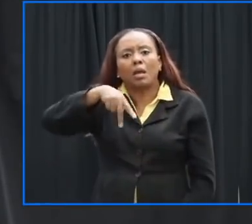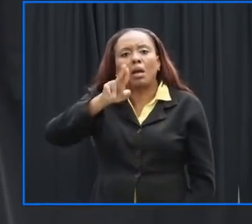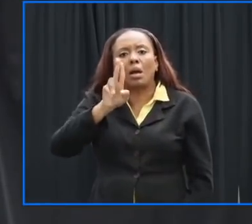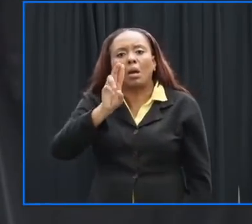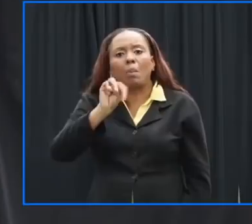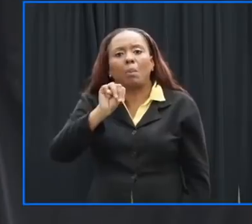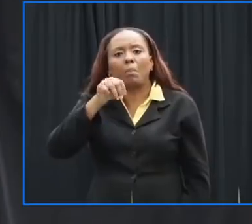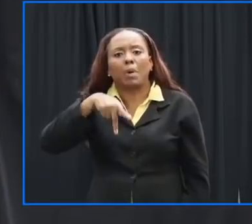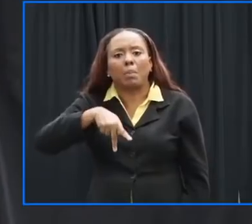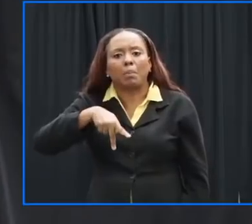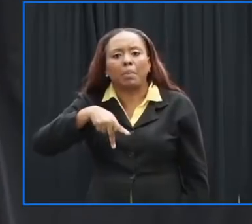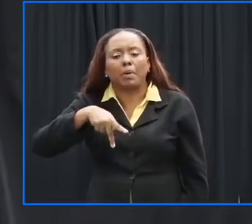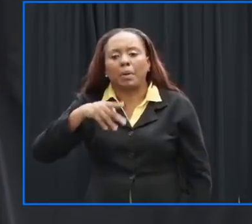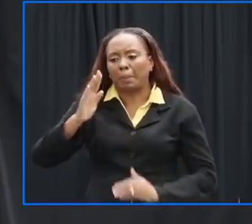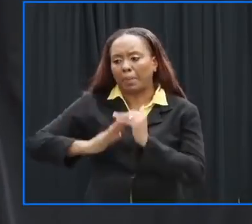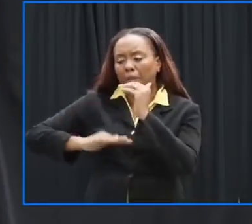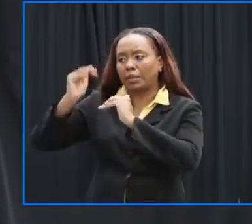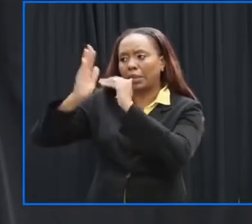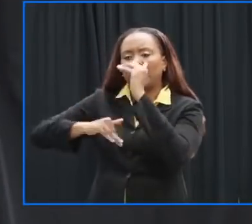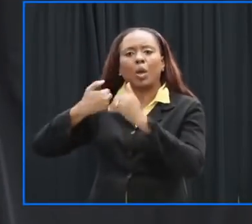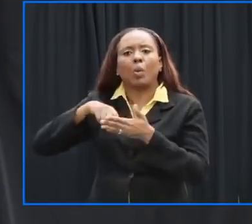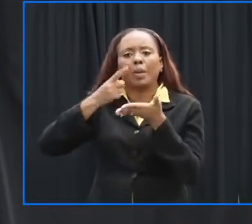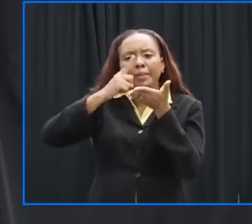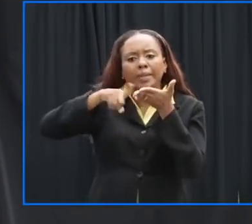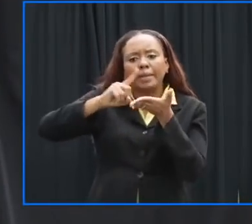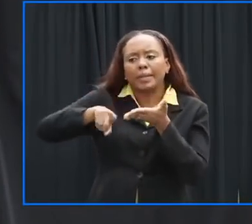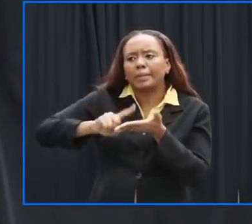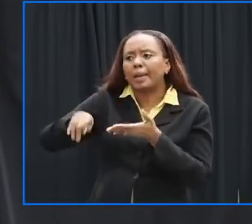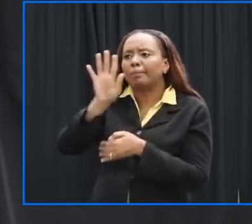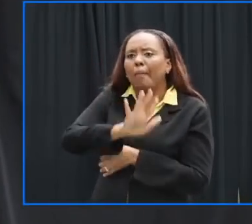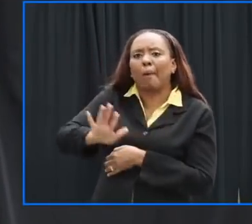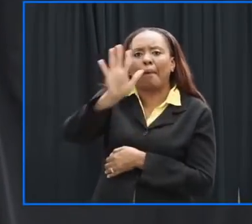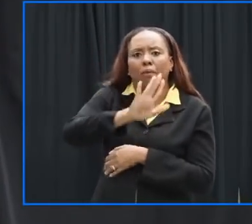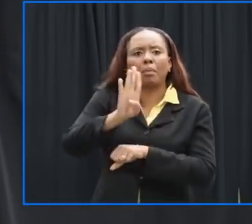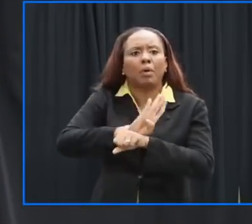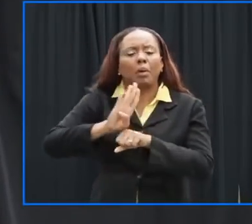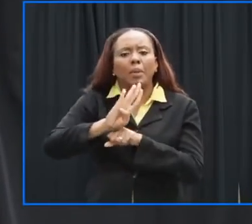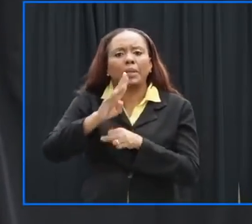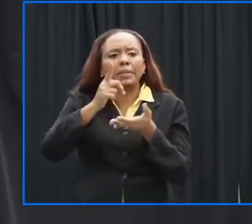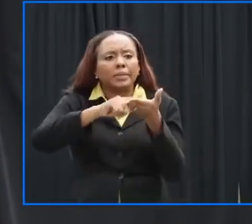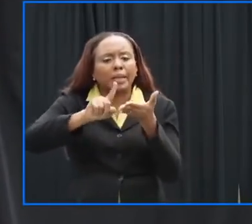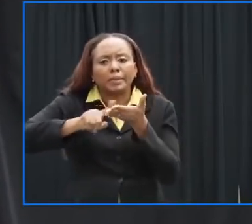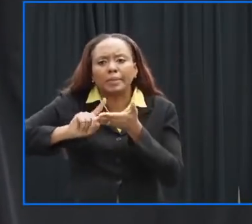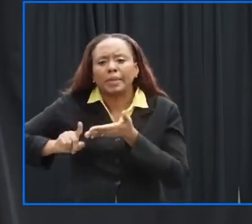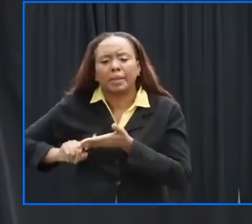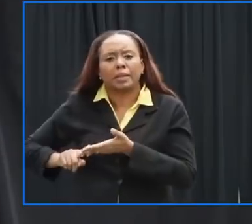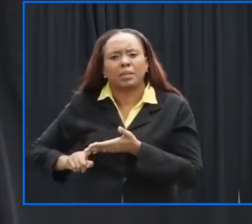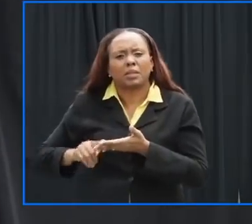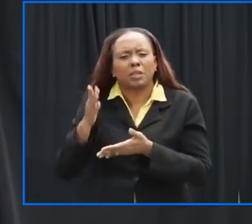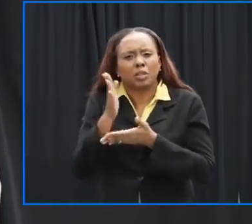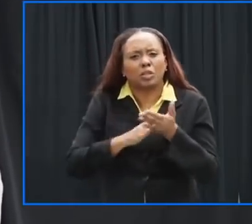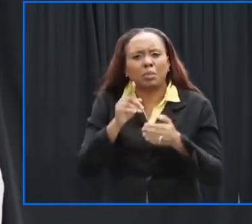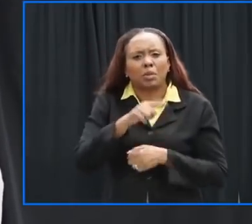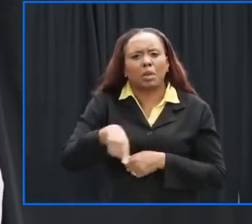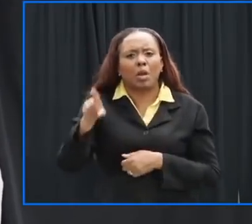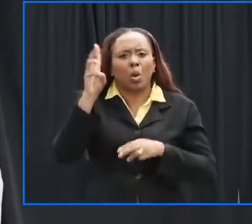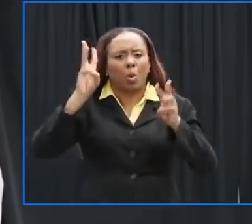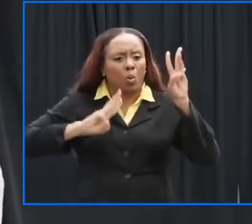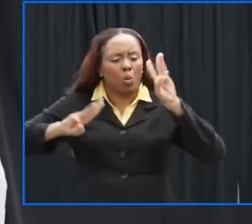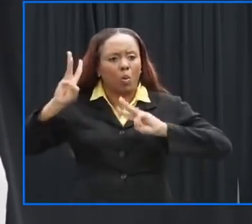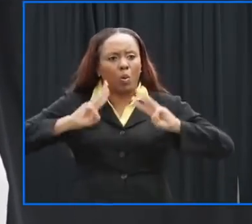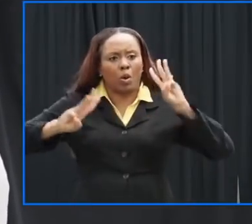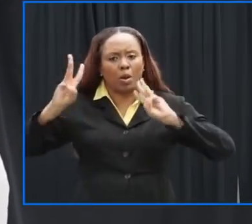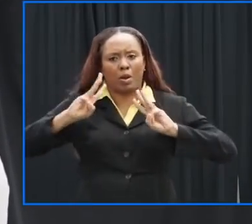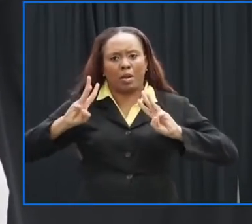the tmr technicians were there we are checking the other pump houses across the island i know some of you will be concerned about the sluice gate